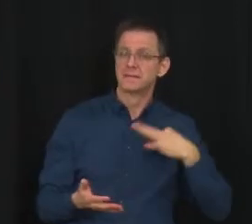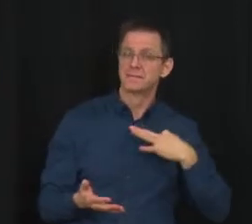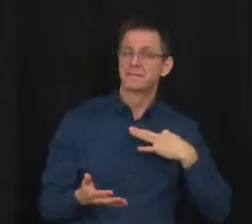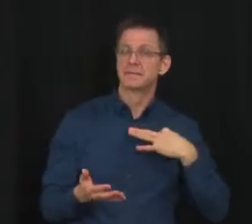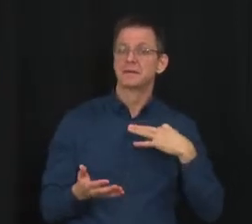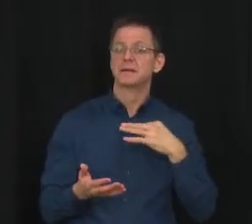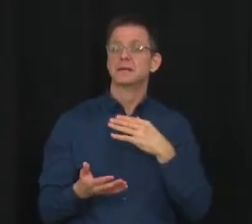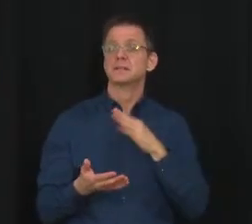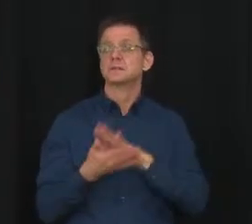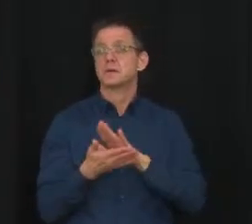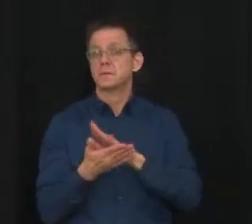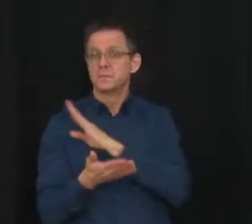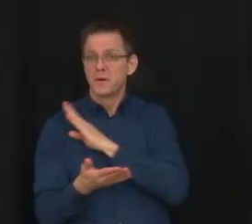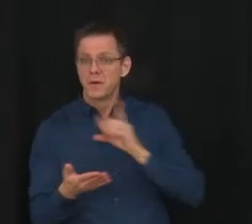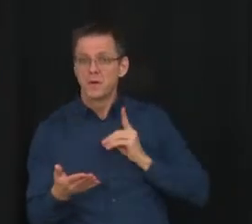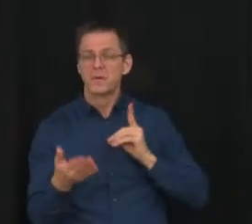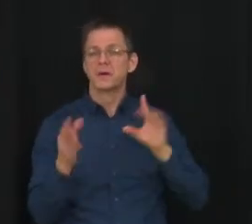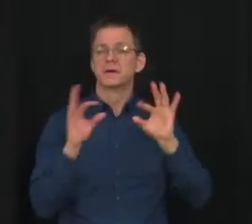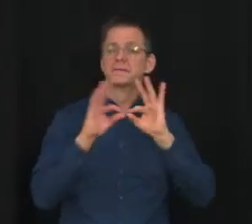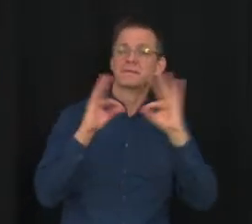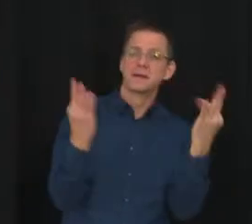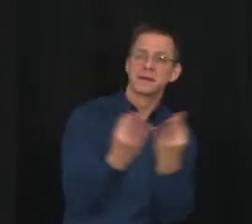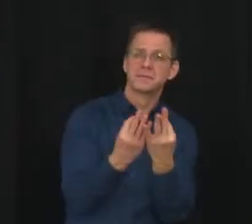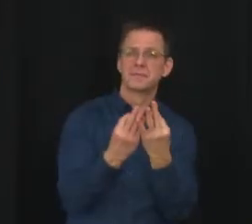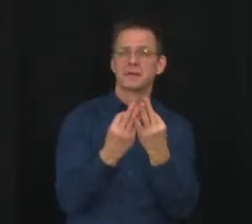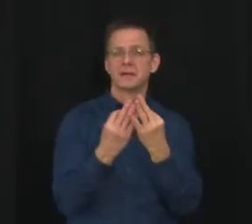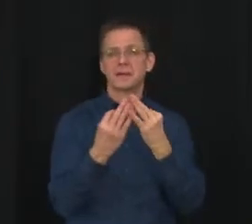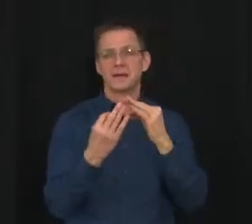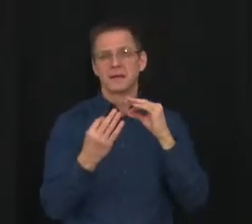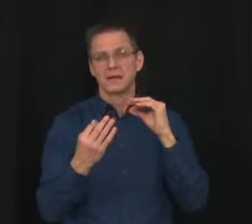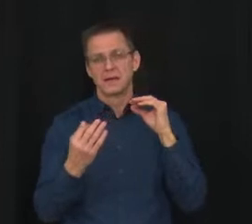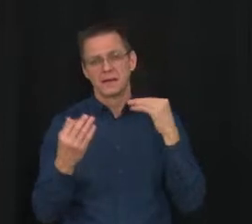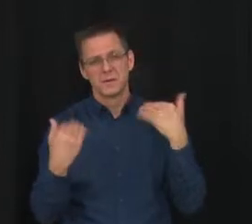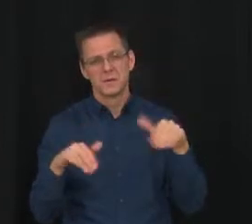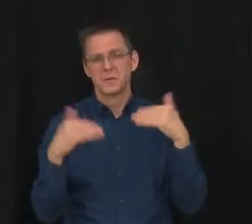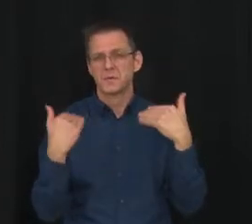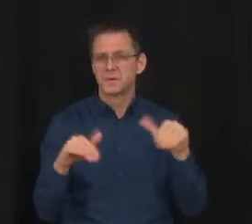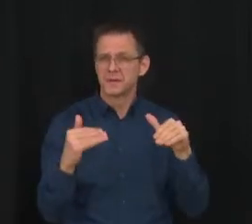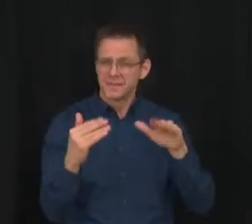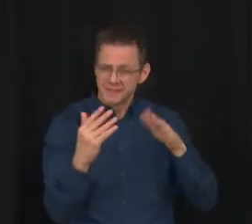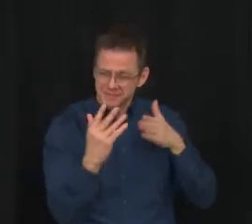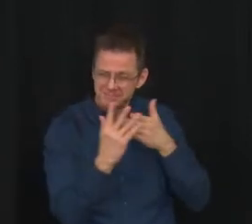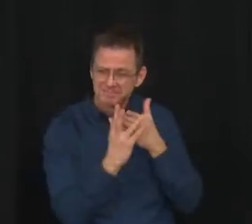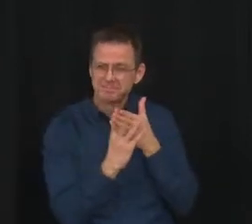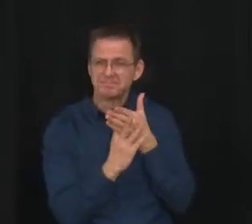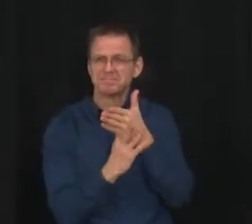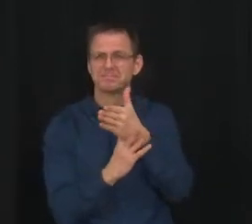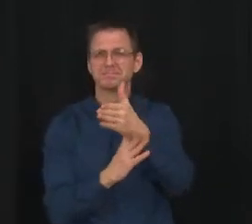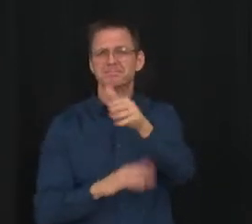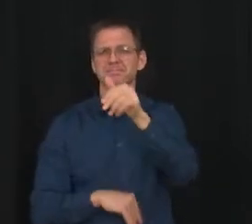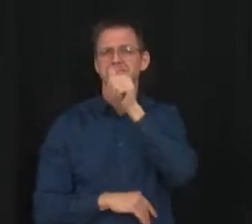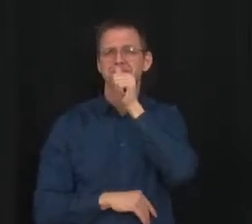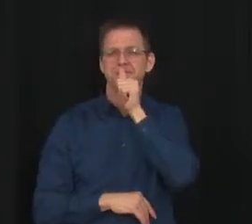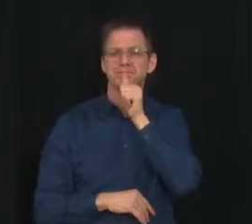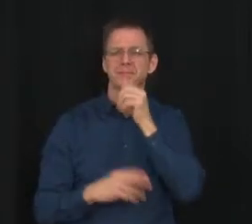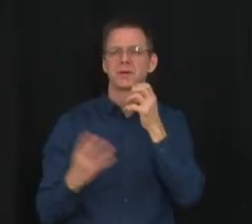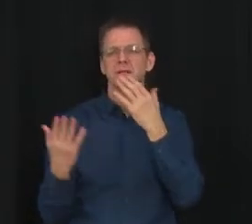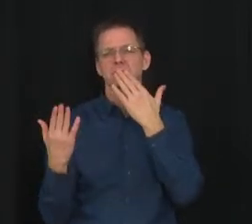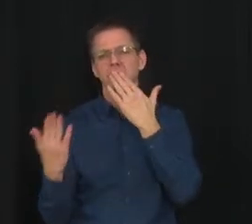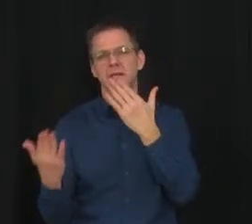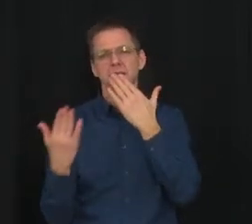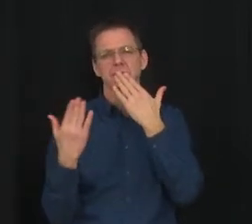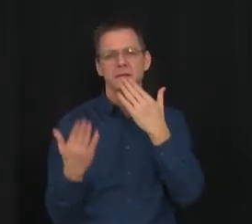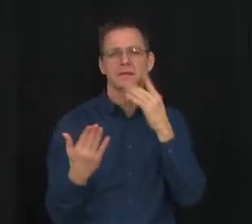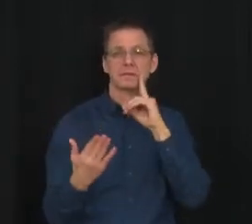education system. Kudos to all of them. And to the students and everyone who cares for them, thank you for your hard work and perseverance during